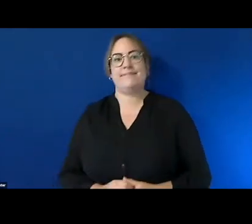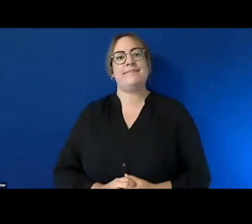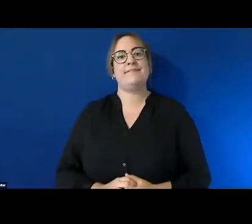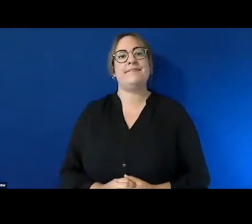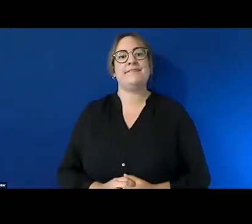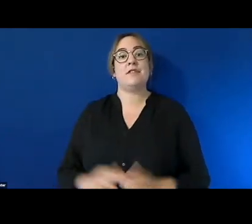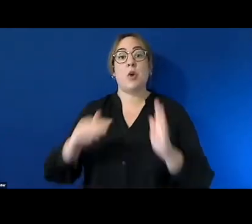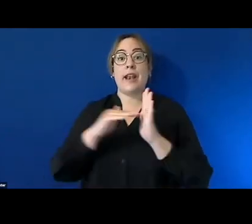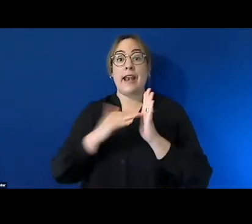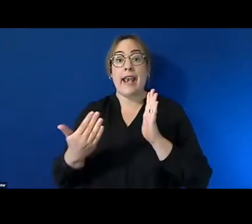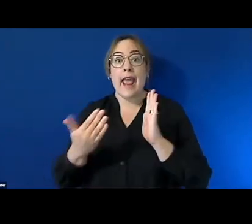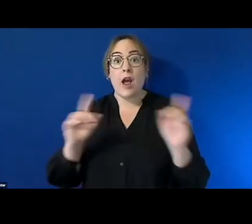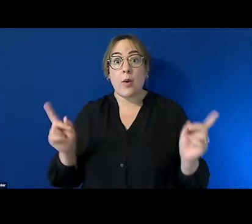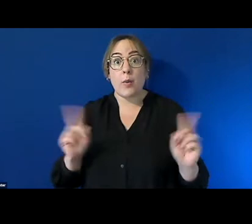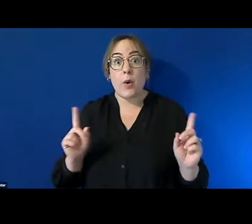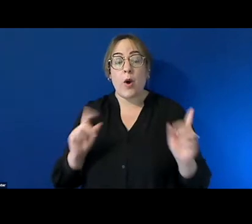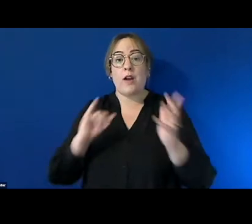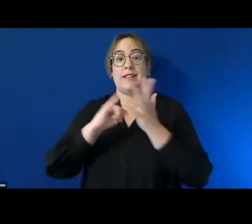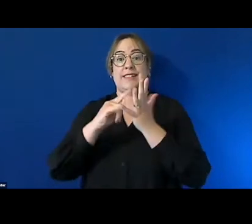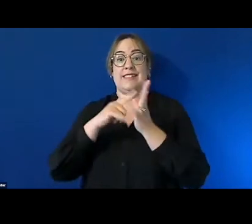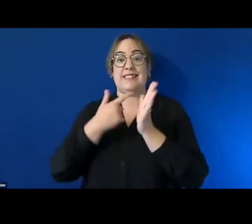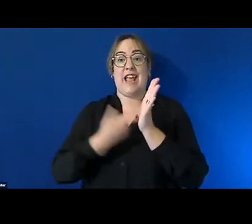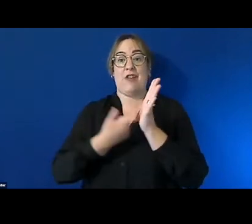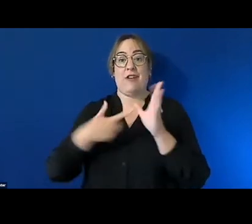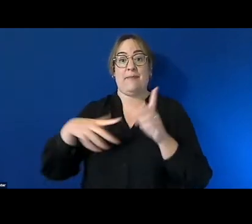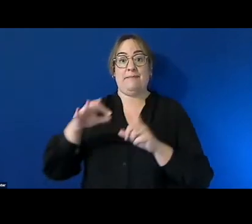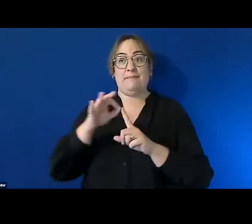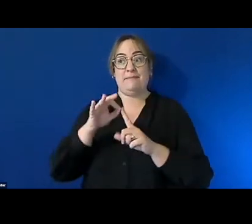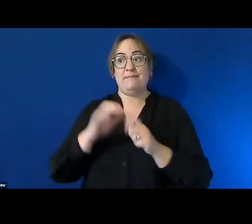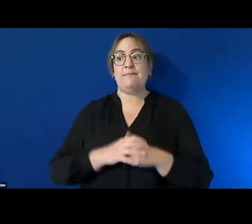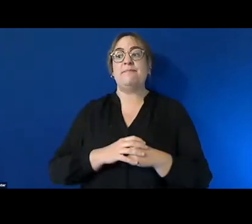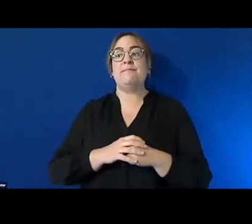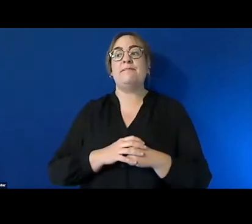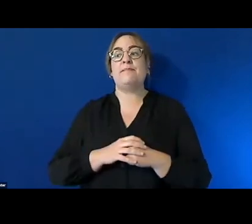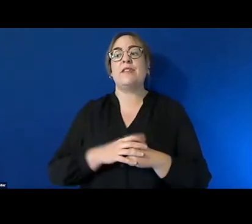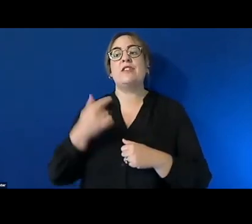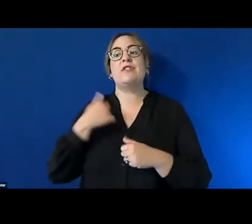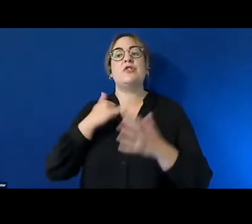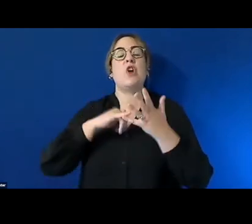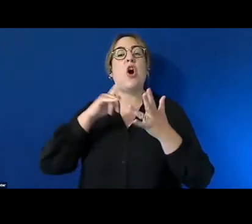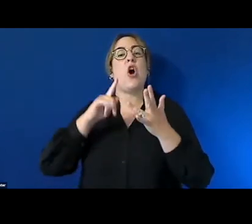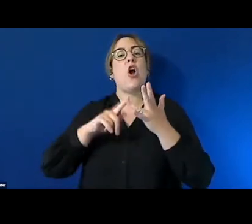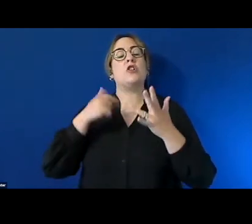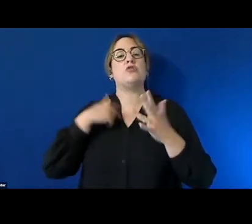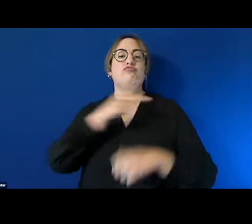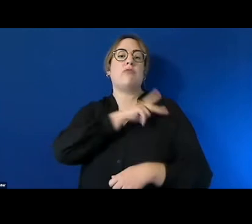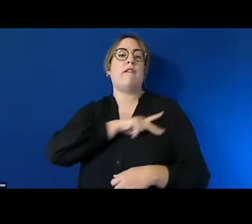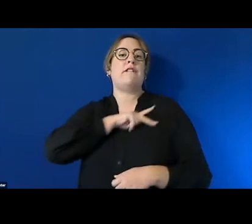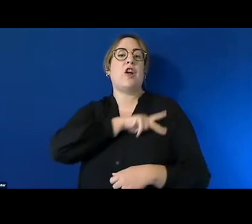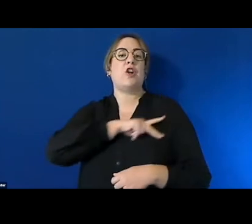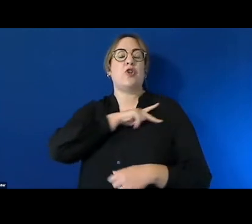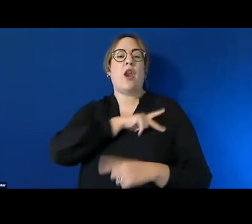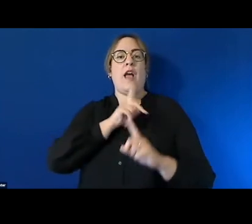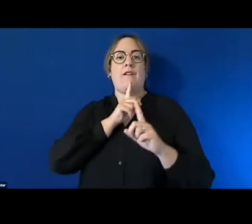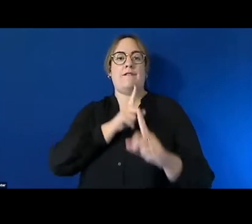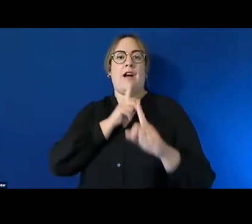throw now to serap sweda who is a professional advisor for job access's national disability recruitment program